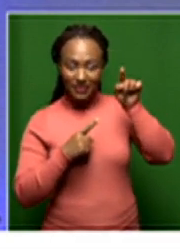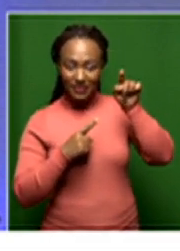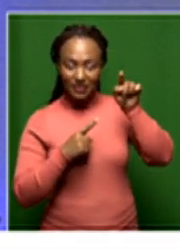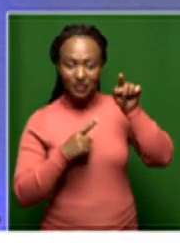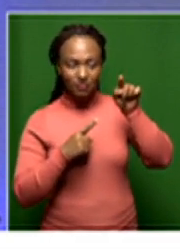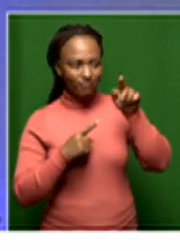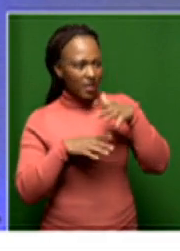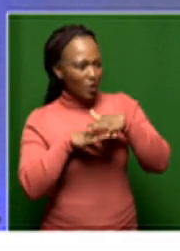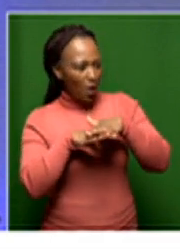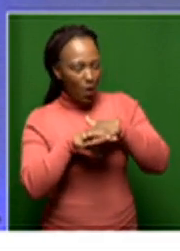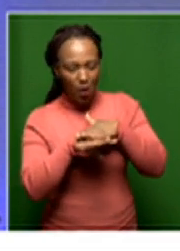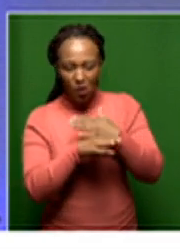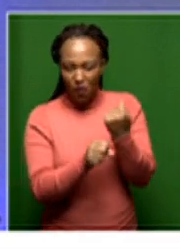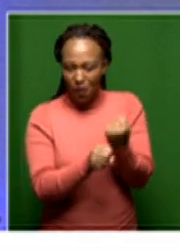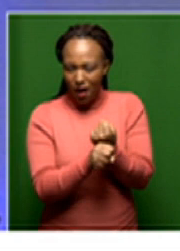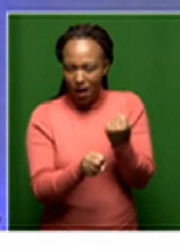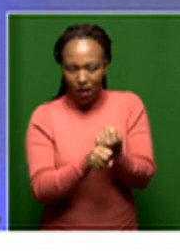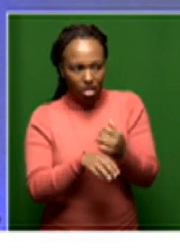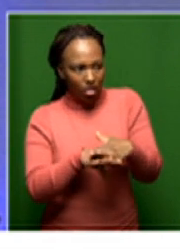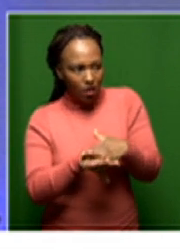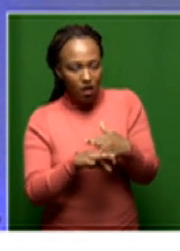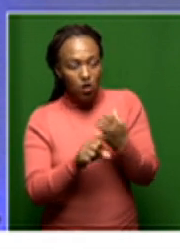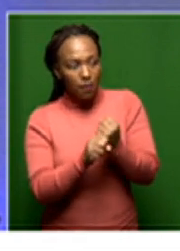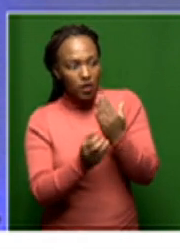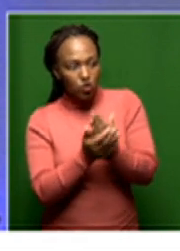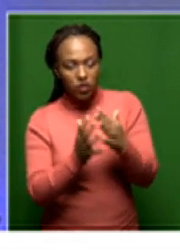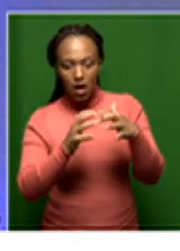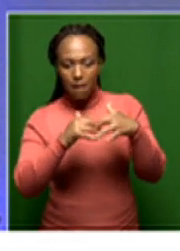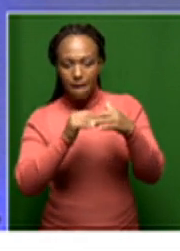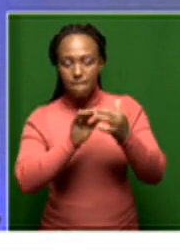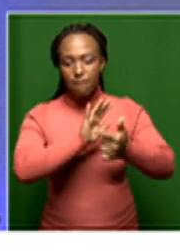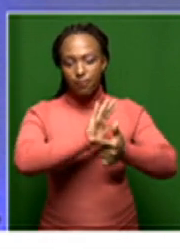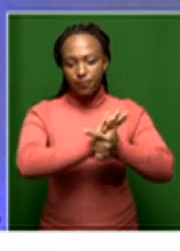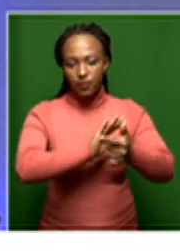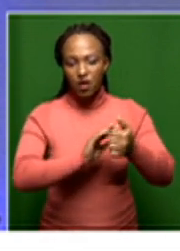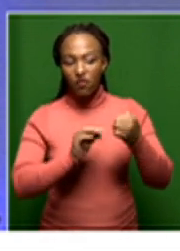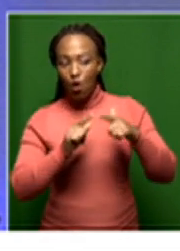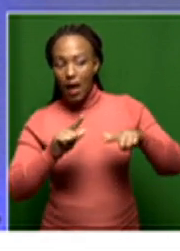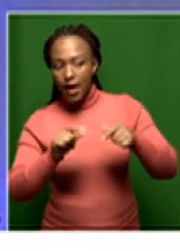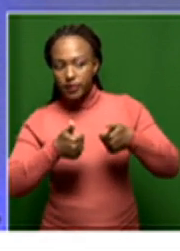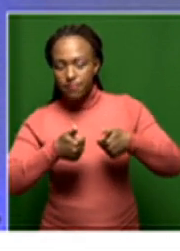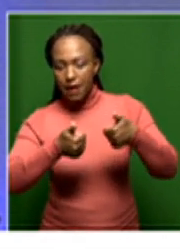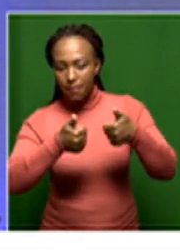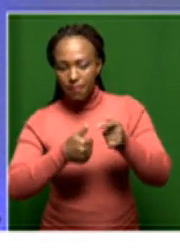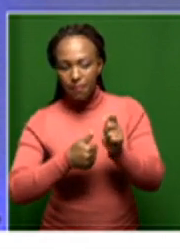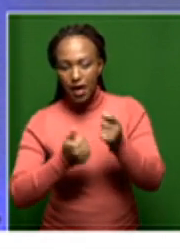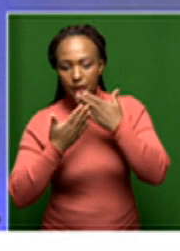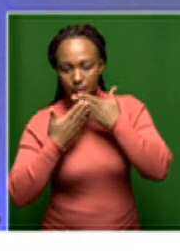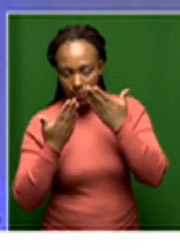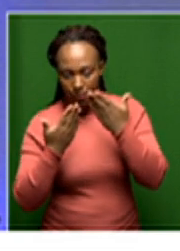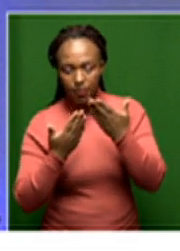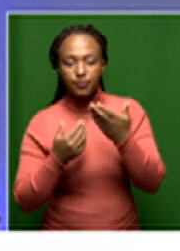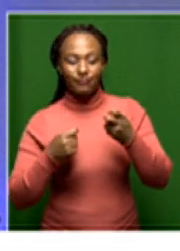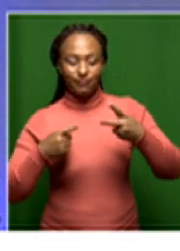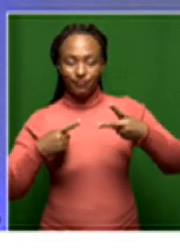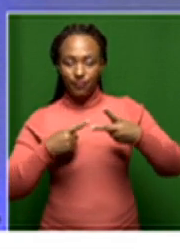has been very slow in legislating on areas such as land redistribution, on areas such